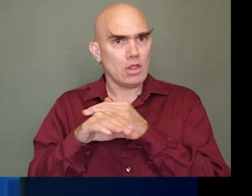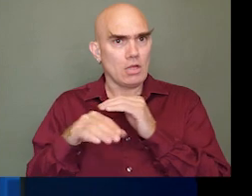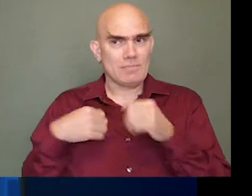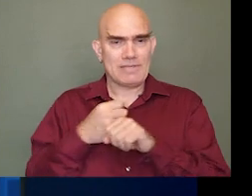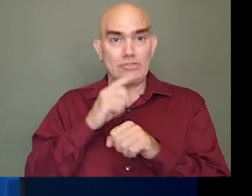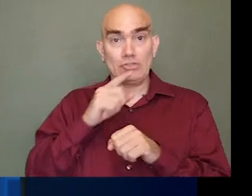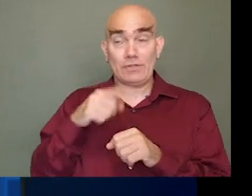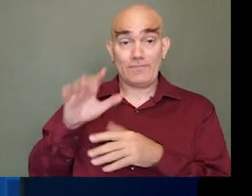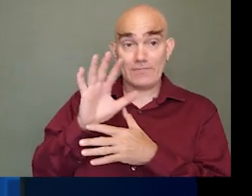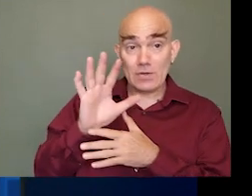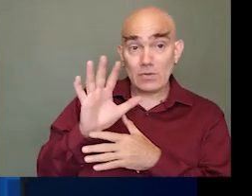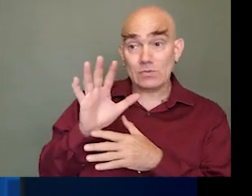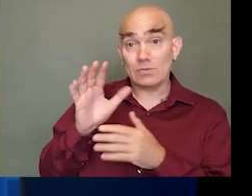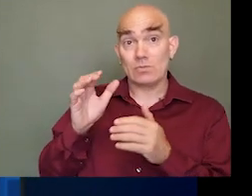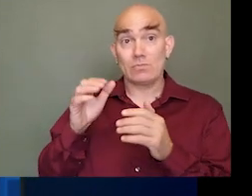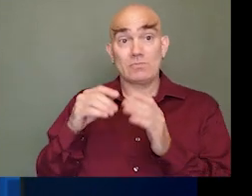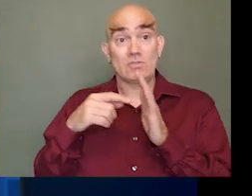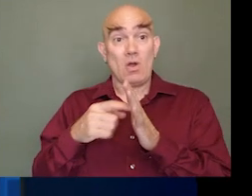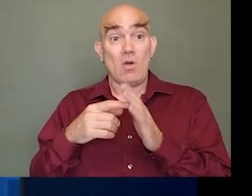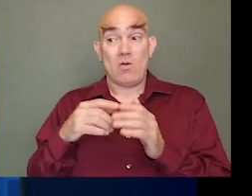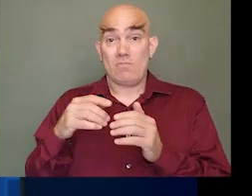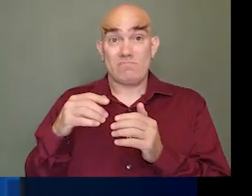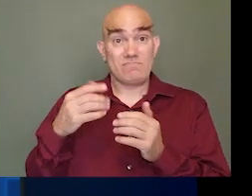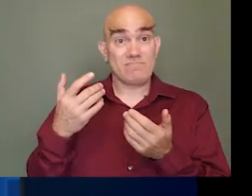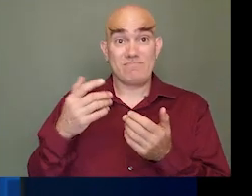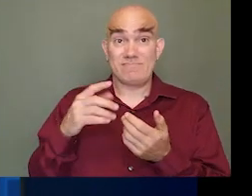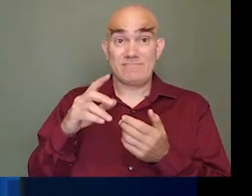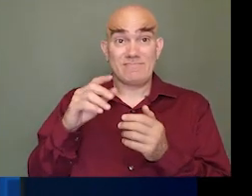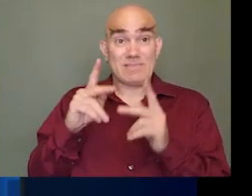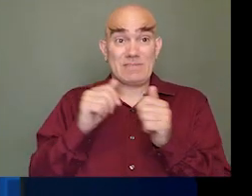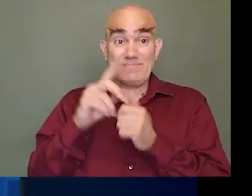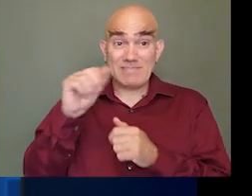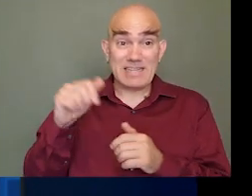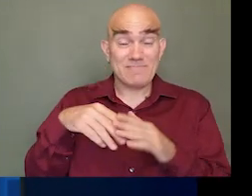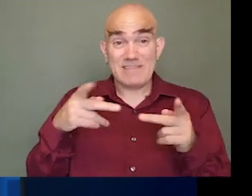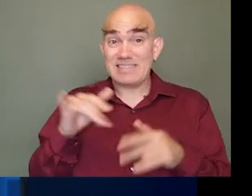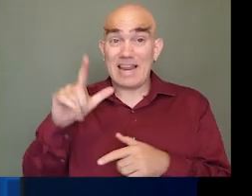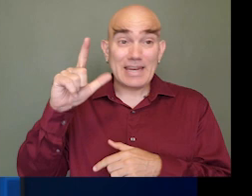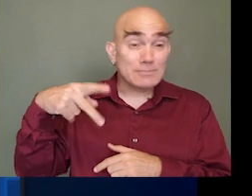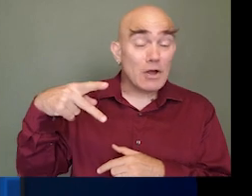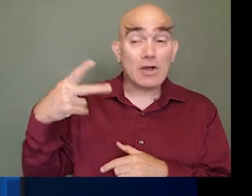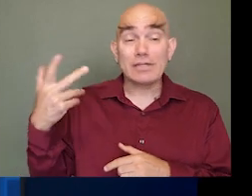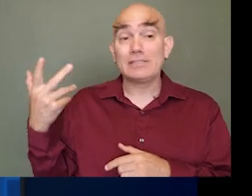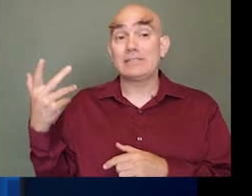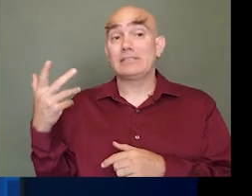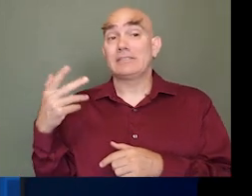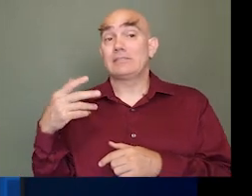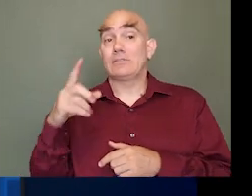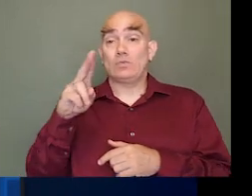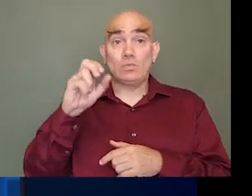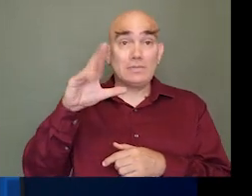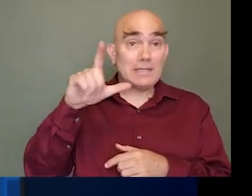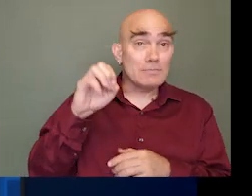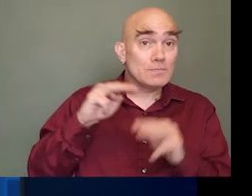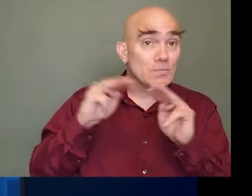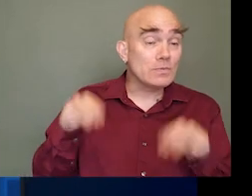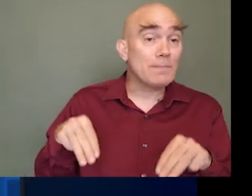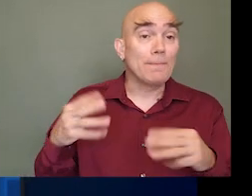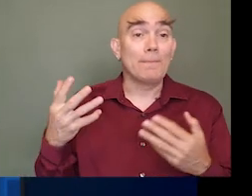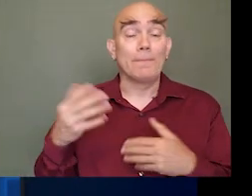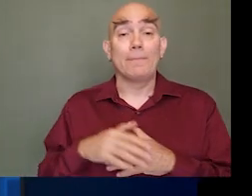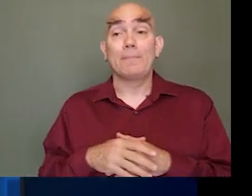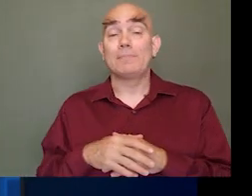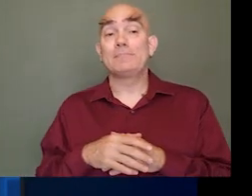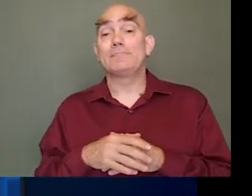with people with disabilities in places like Linkin Park Zoo, the DeSable Museum, the